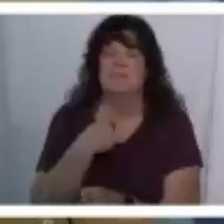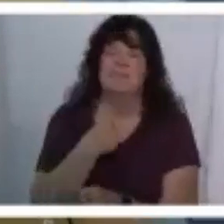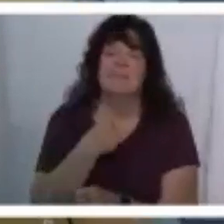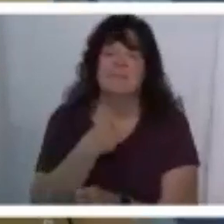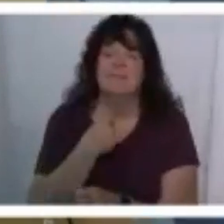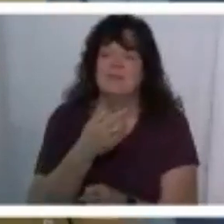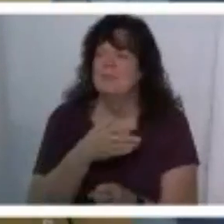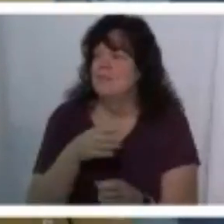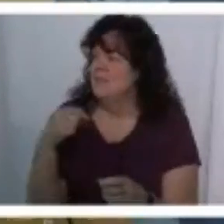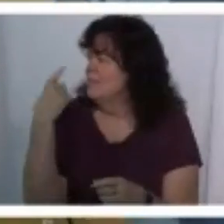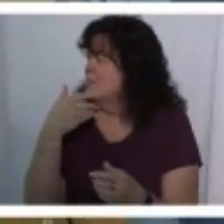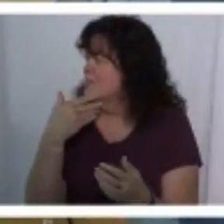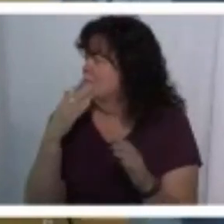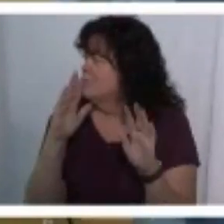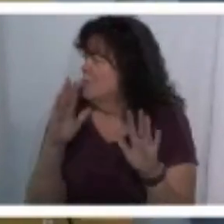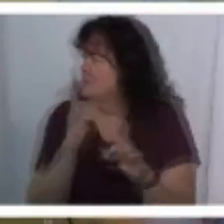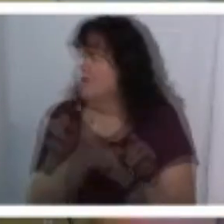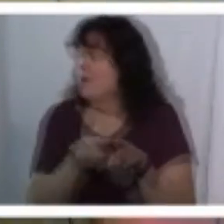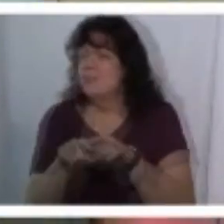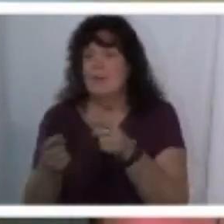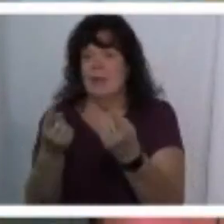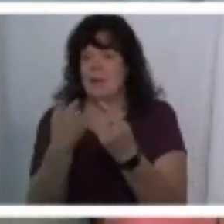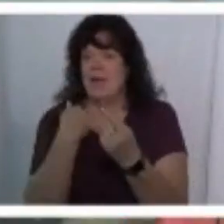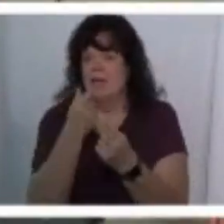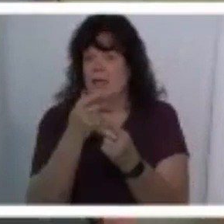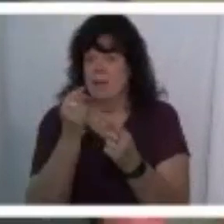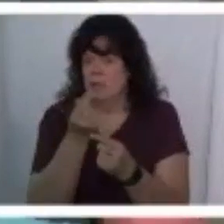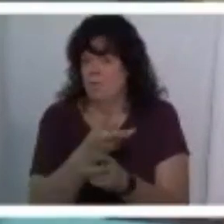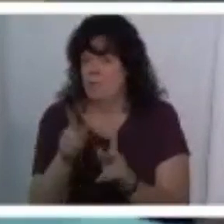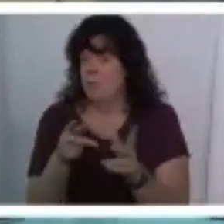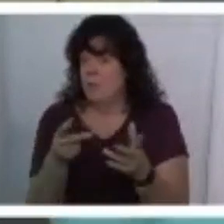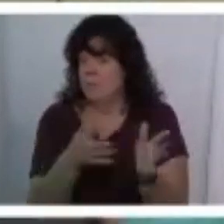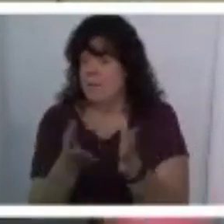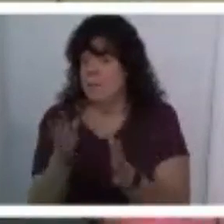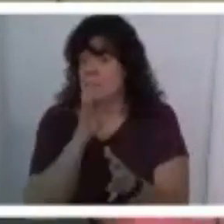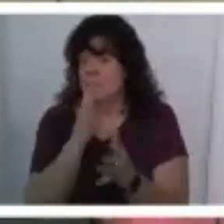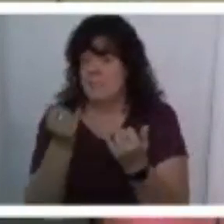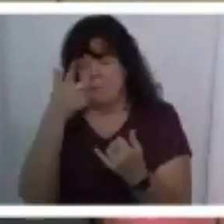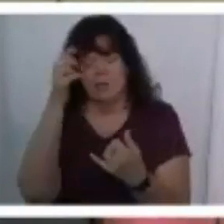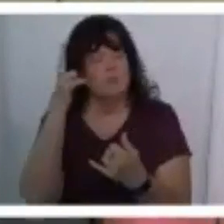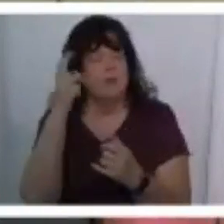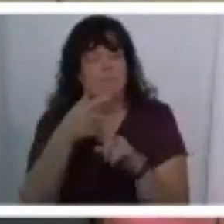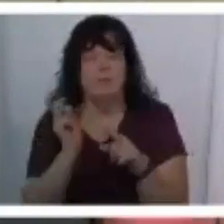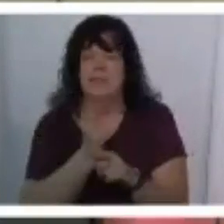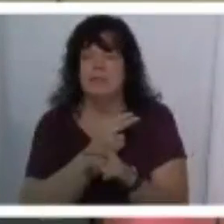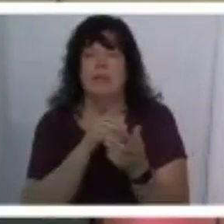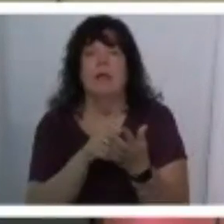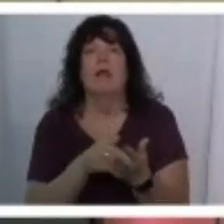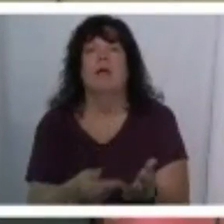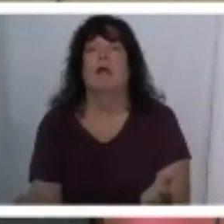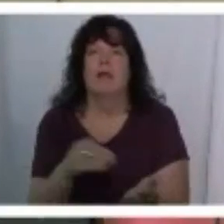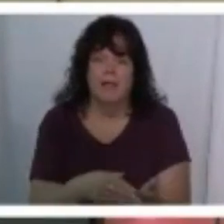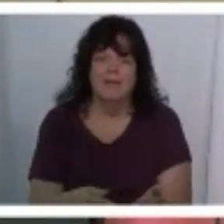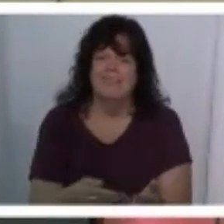yeah don't you look great yeah a few people to speak today because you guys hear from us all the time it gets old i know